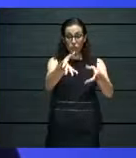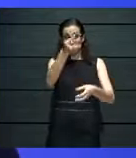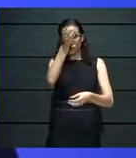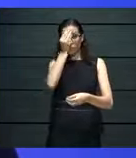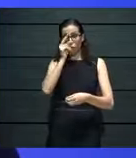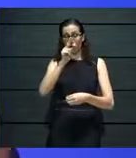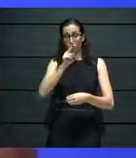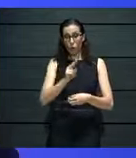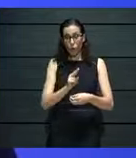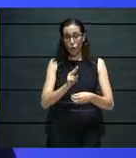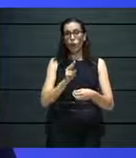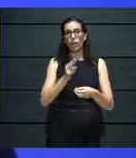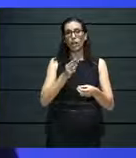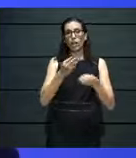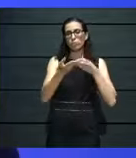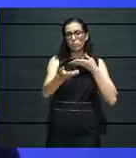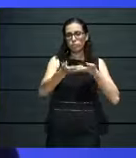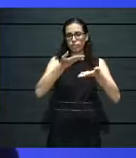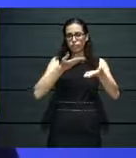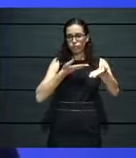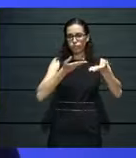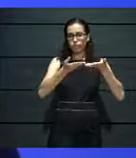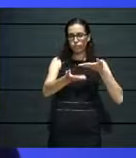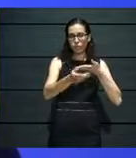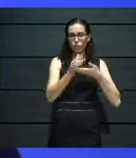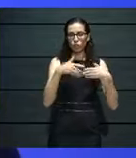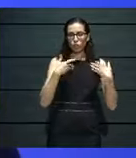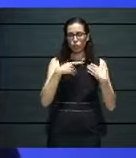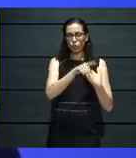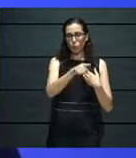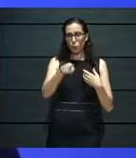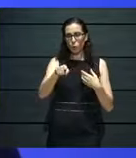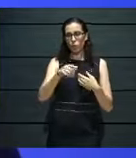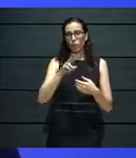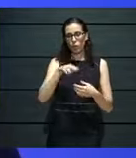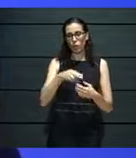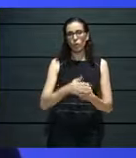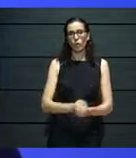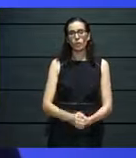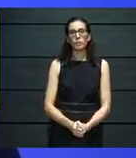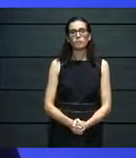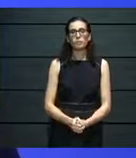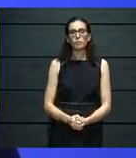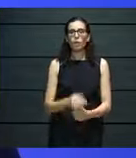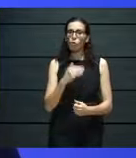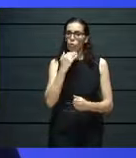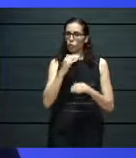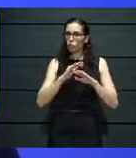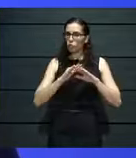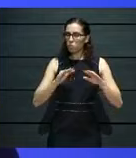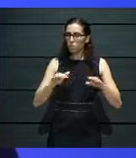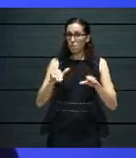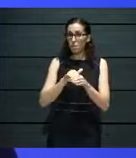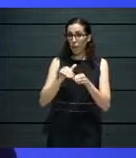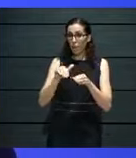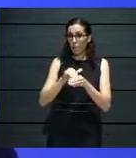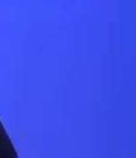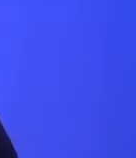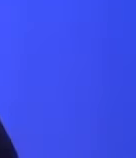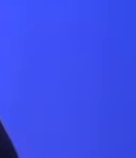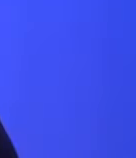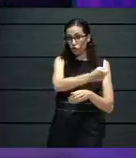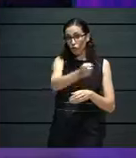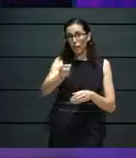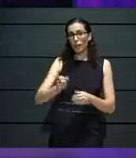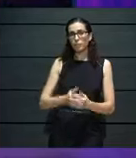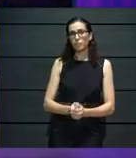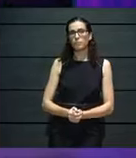find the opportunity to send out surveys to listen to what people want. Not exactly members, but even the general public.